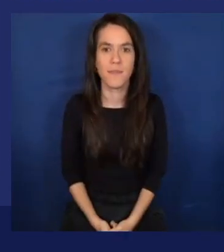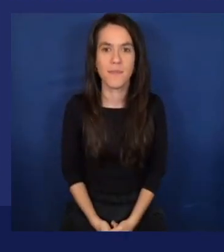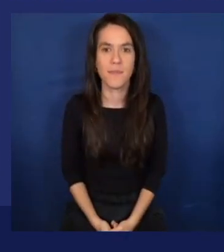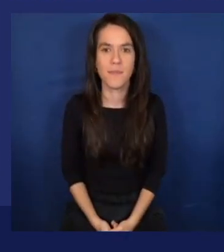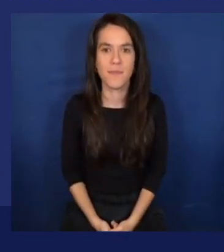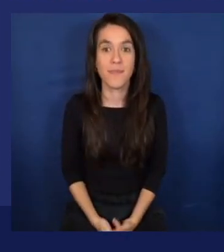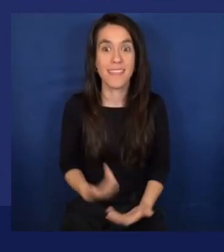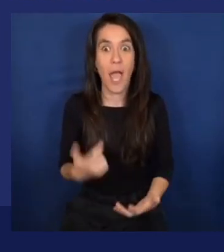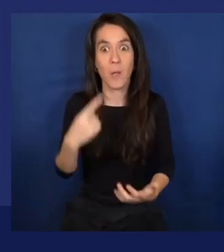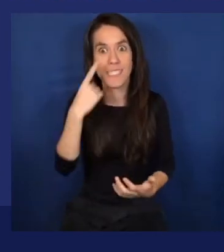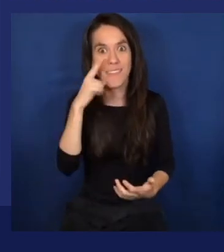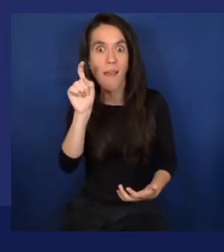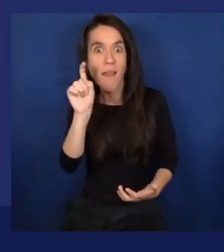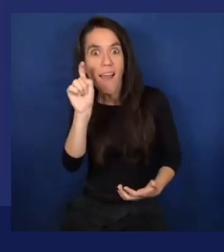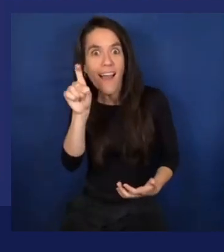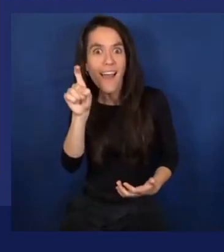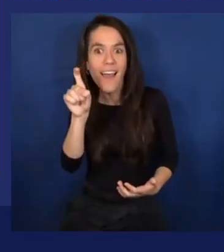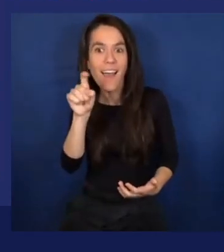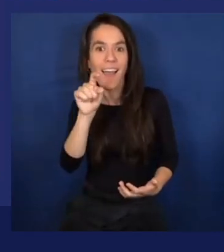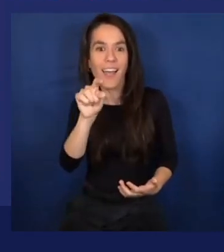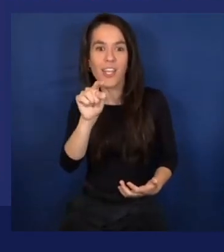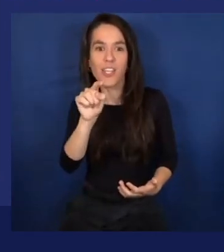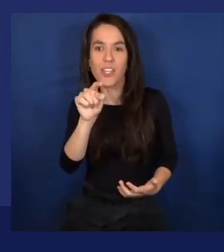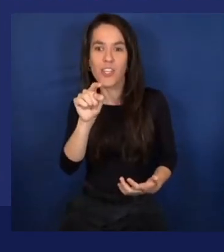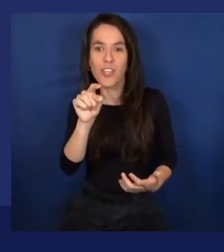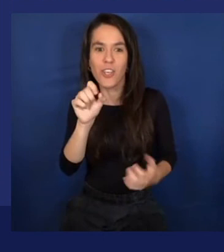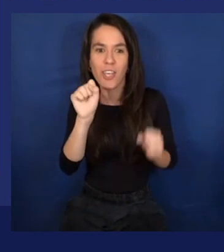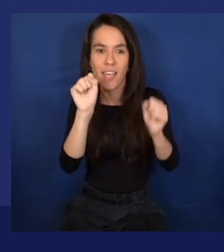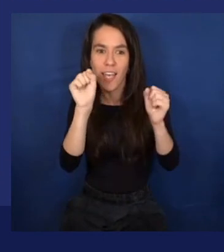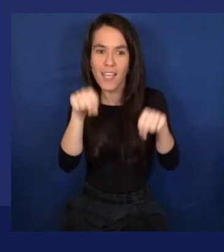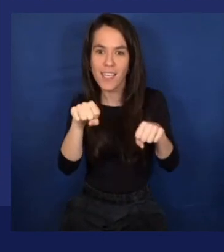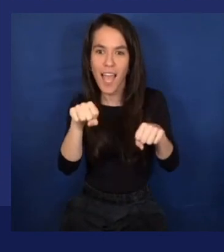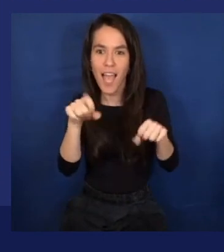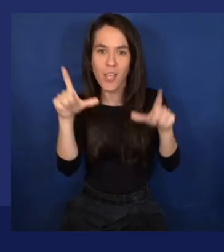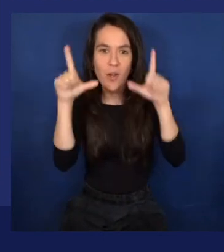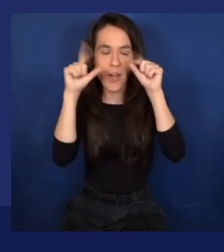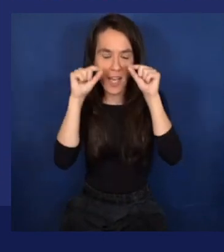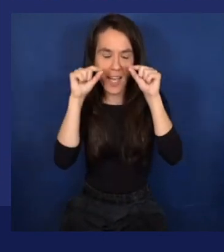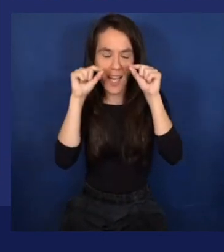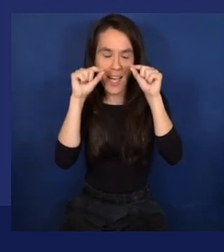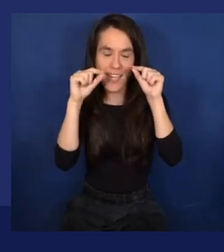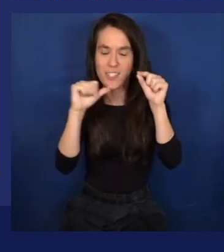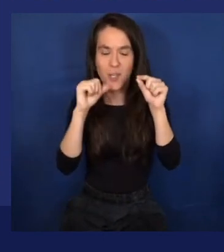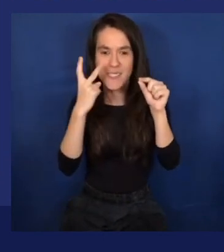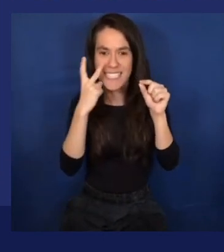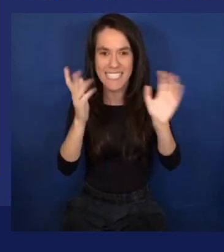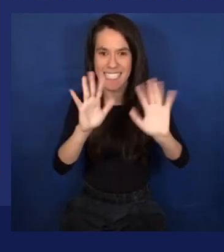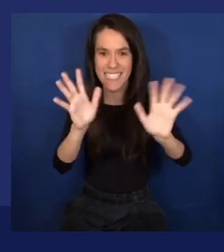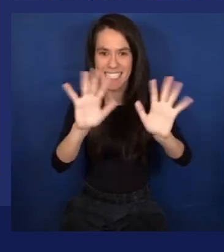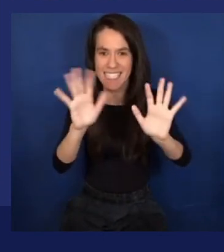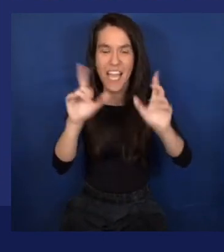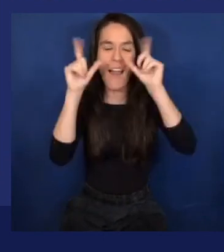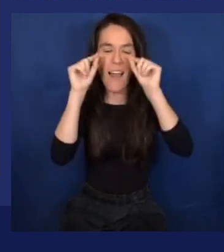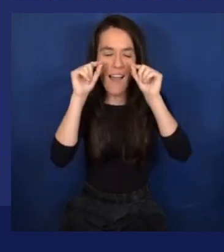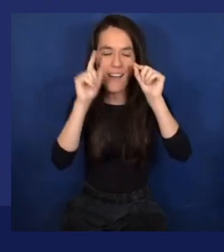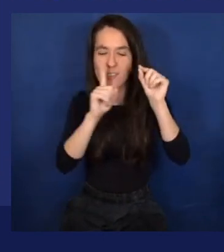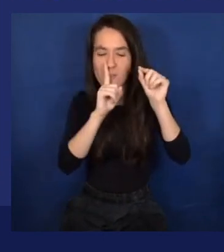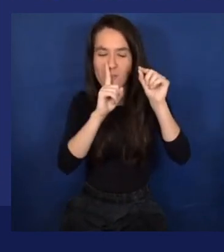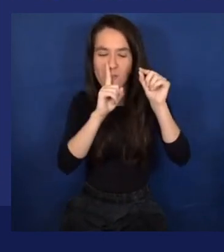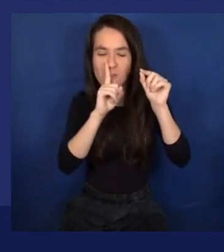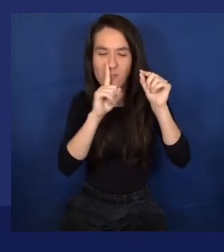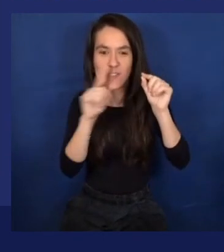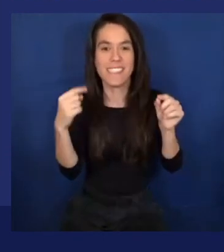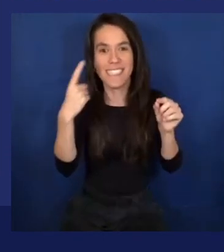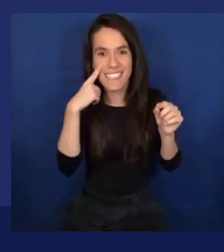quick test, but you have to close your eyes, actually. can you? mean, yeah, you will see the image. So, I have to get an image. Yeah. can just browse the